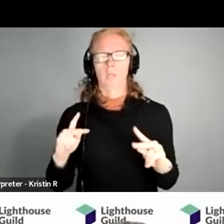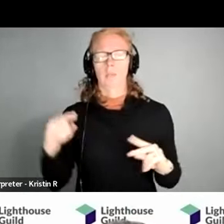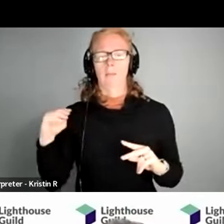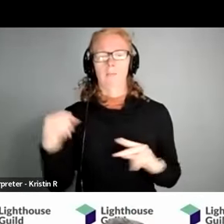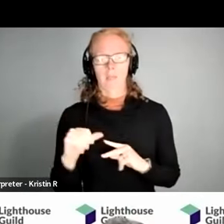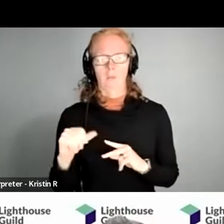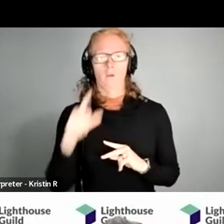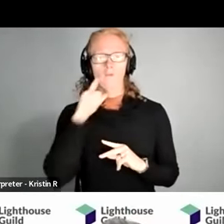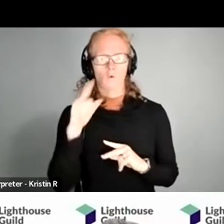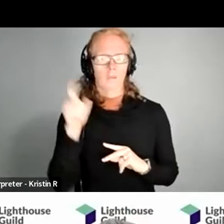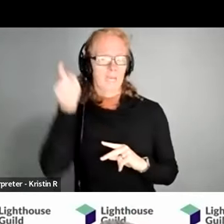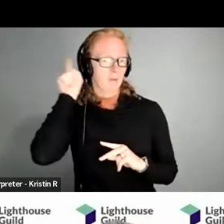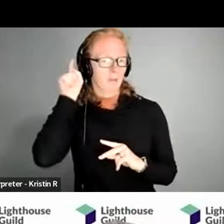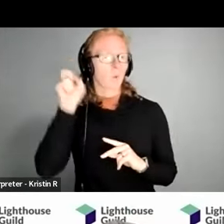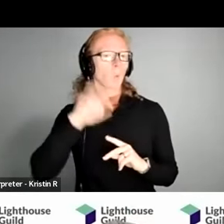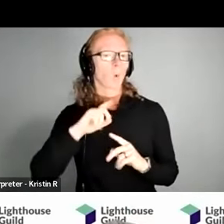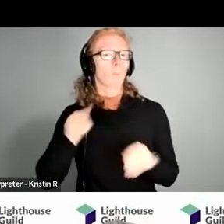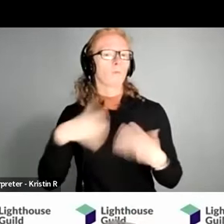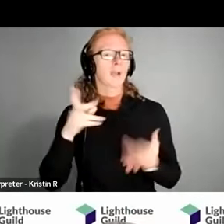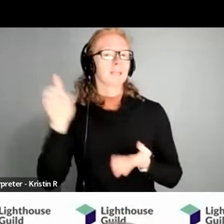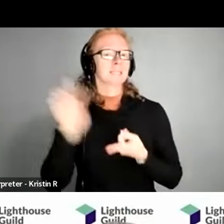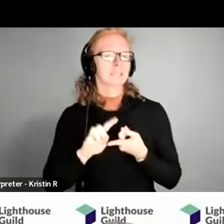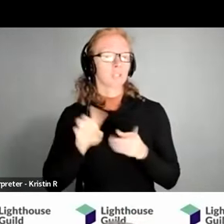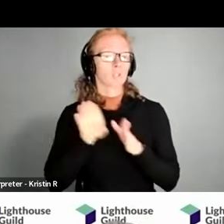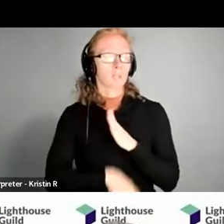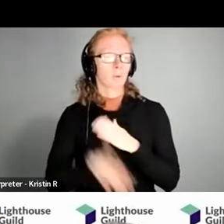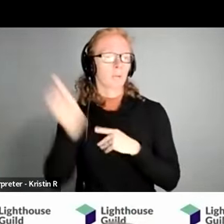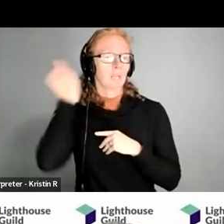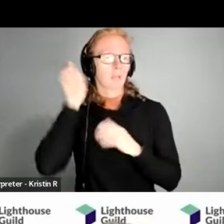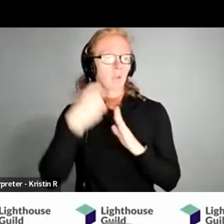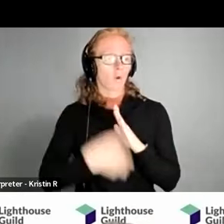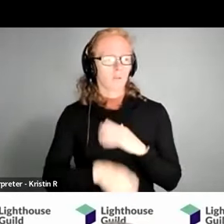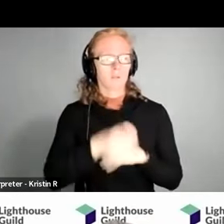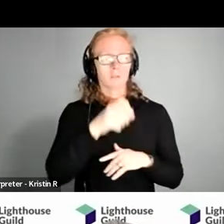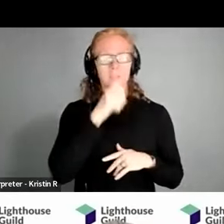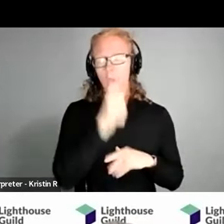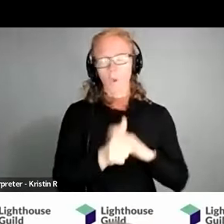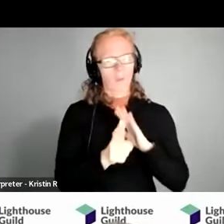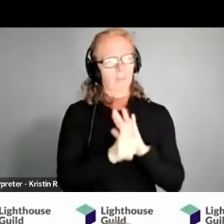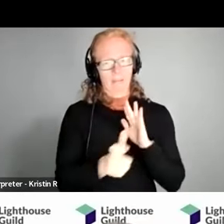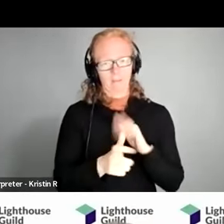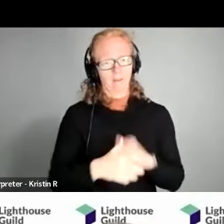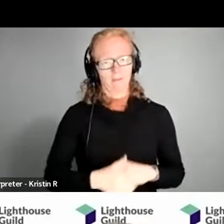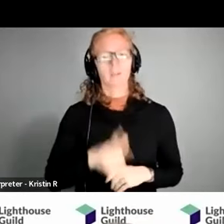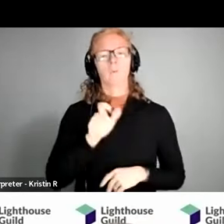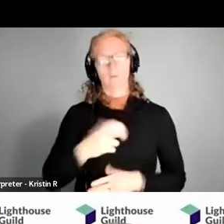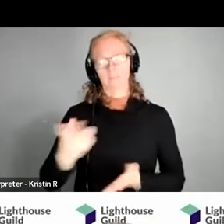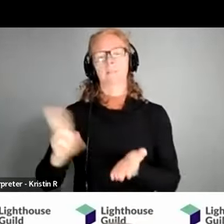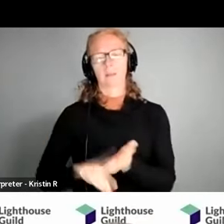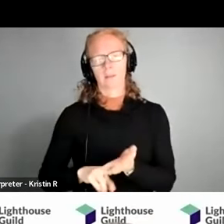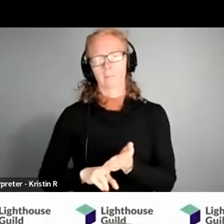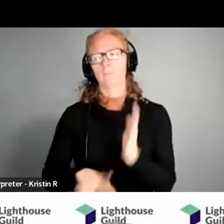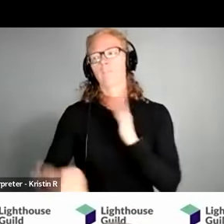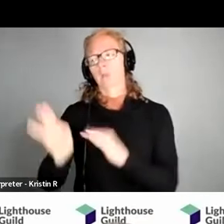a third party that provides discounted hearing aid costs they don't necessarily come automatically you would have to sign up for them